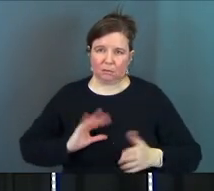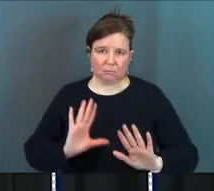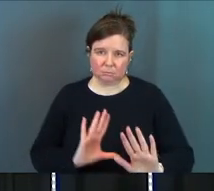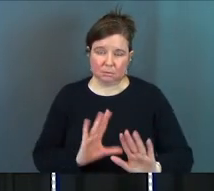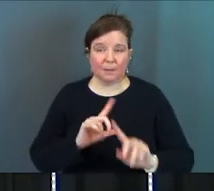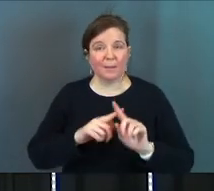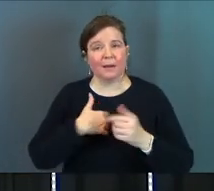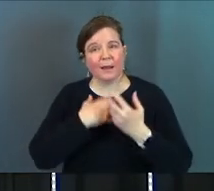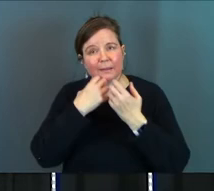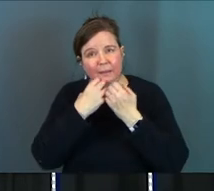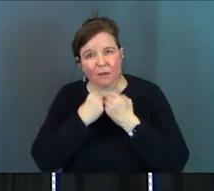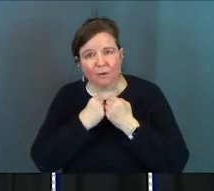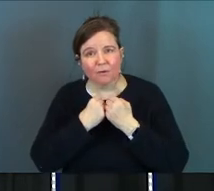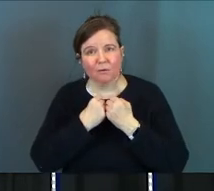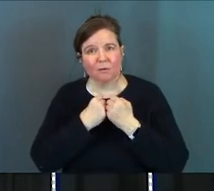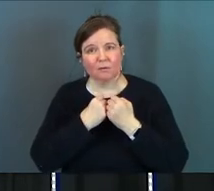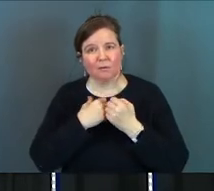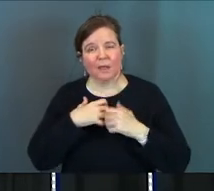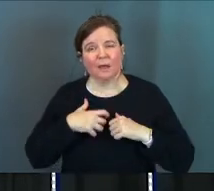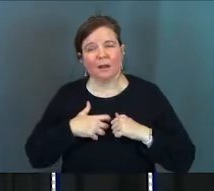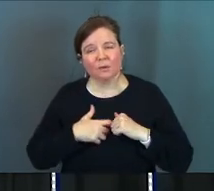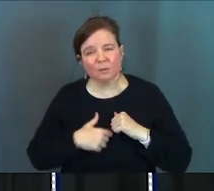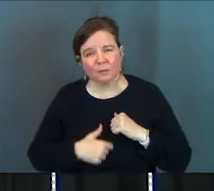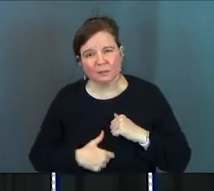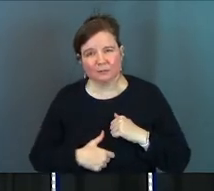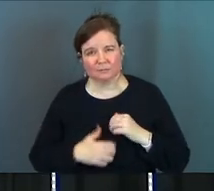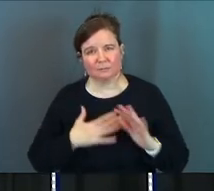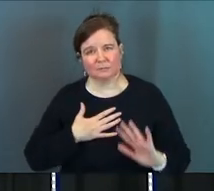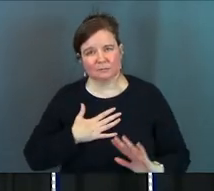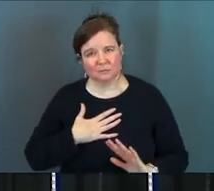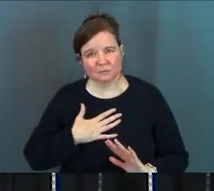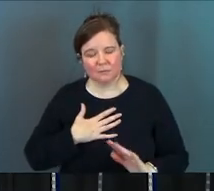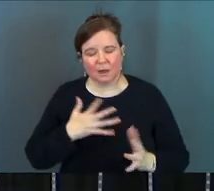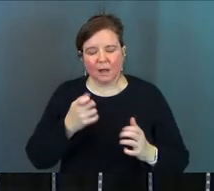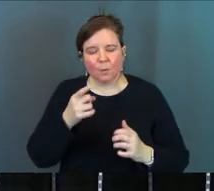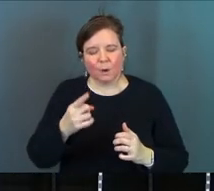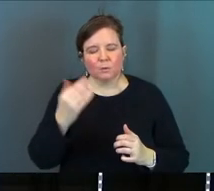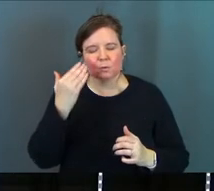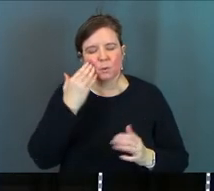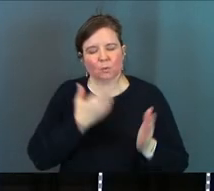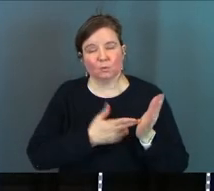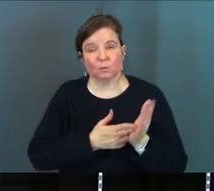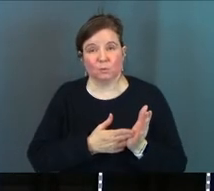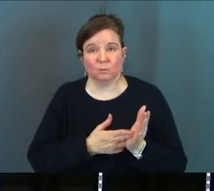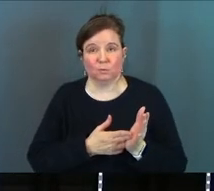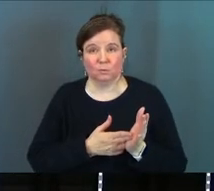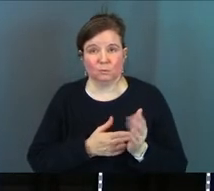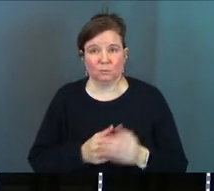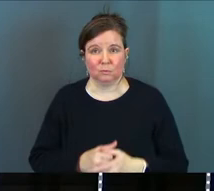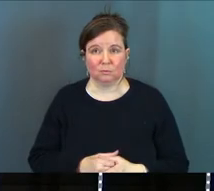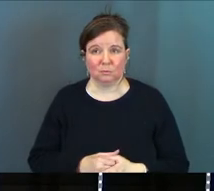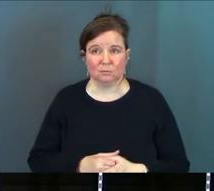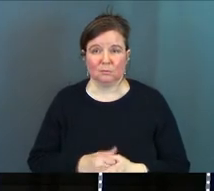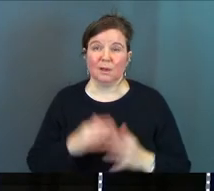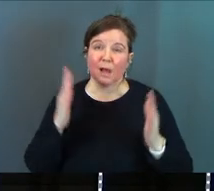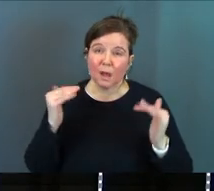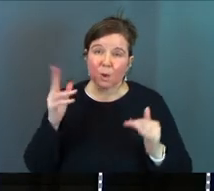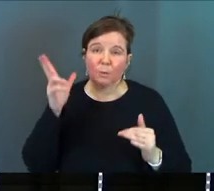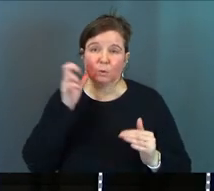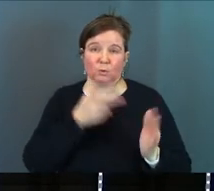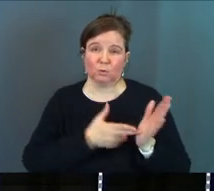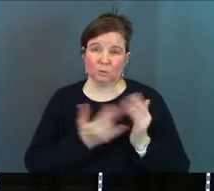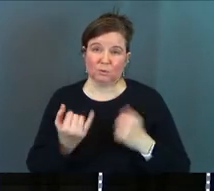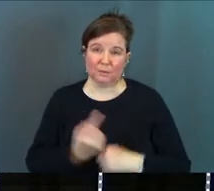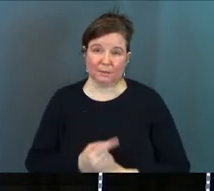but I care and I grieve and I want you to hear the truth I hope you heard the truth